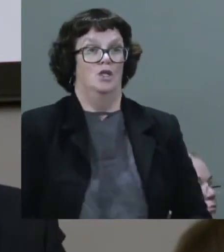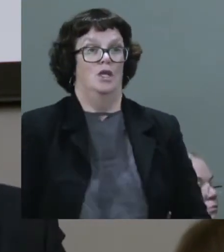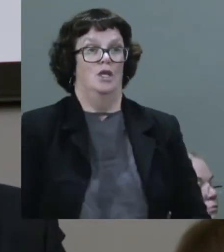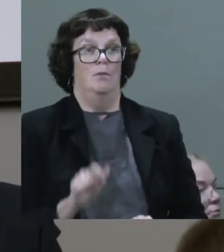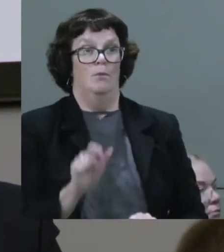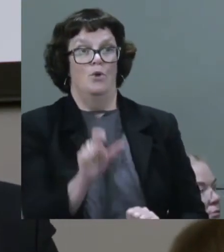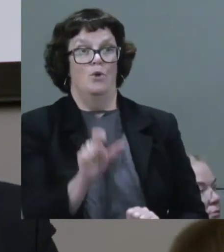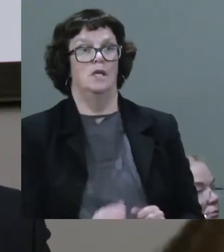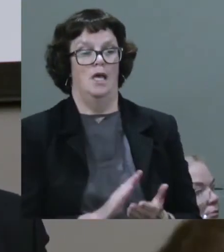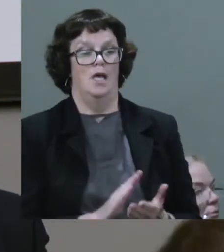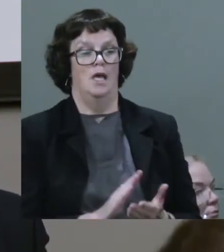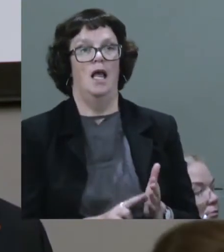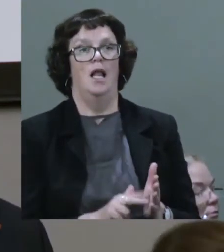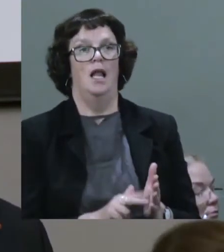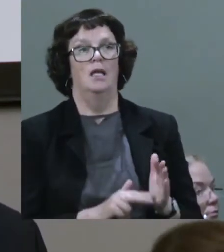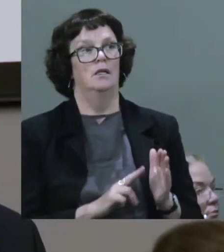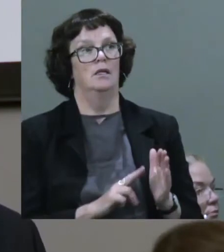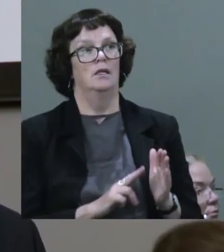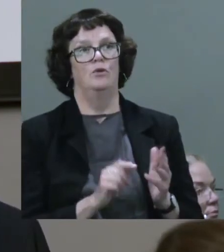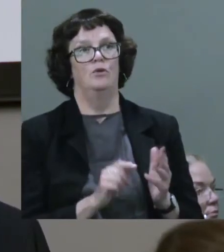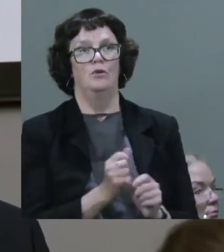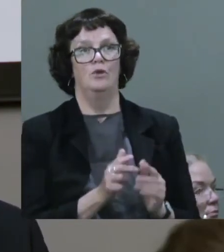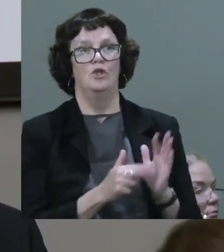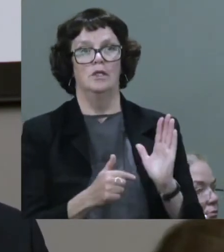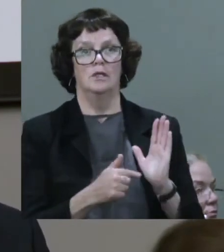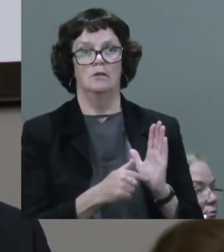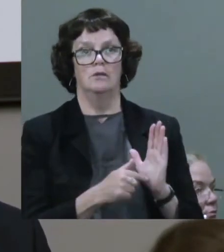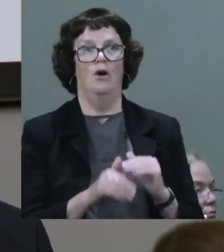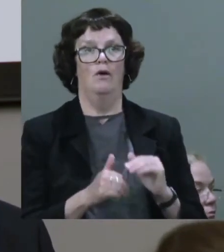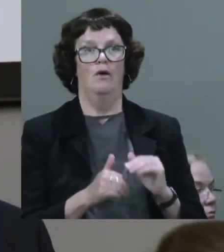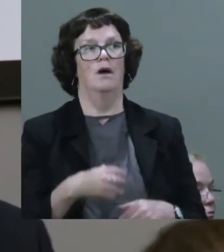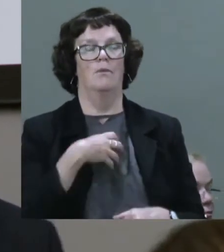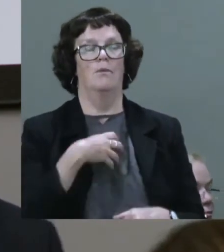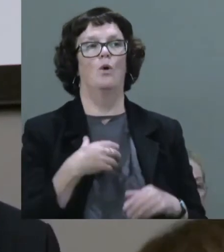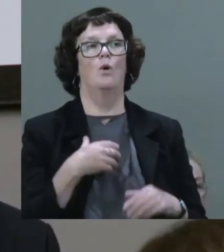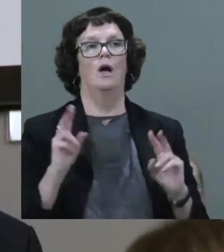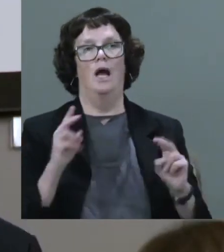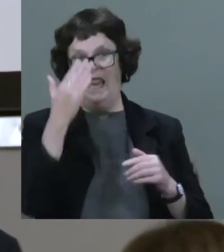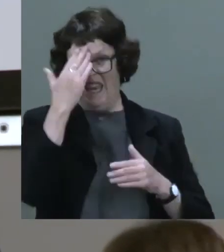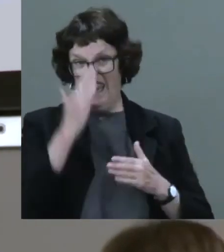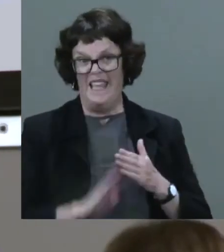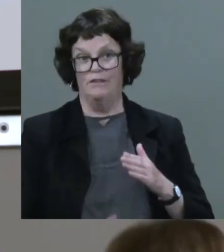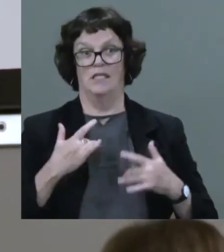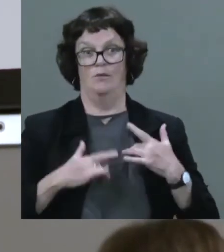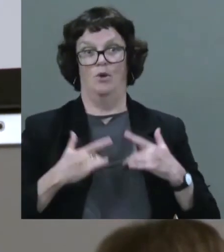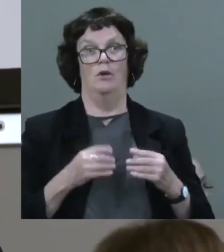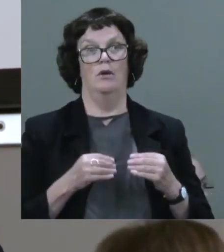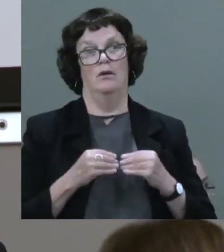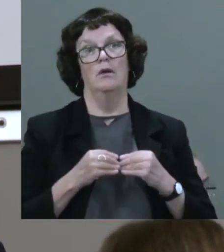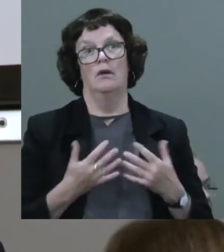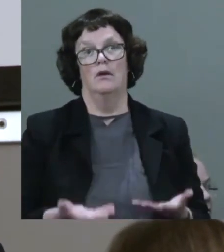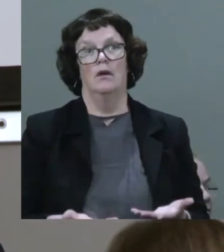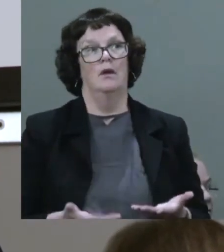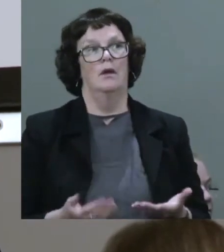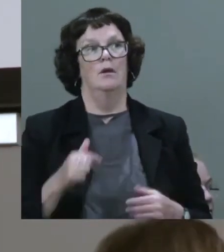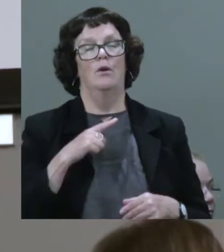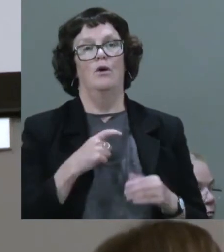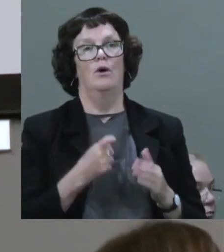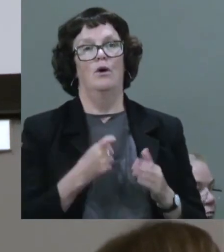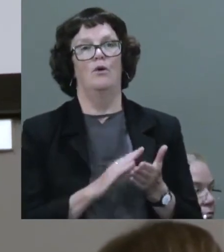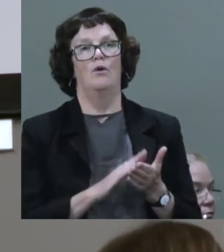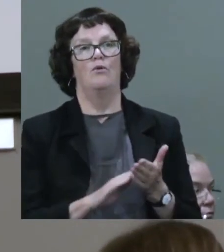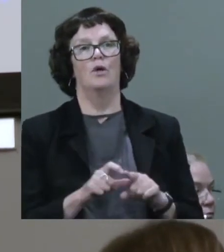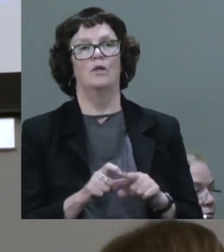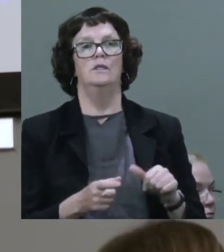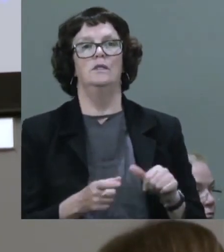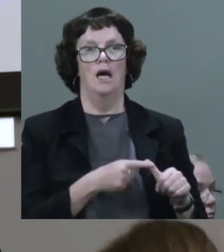Helen Nugent, about the need for more lived experience, particularly since Rhonda Galbally was also called up into